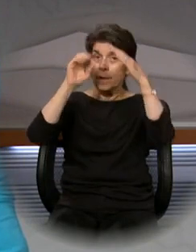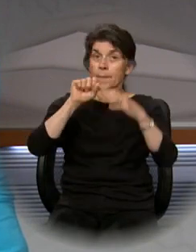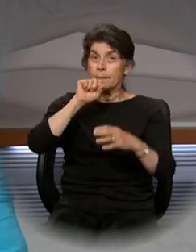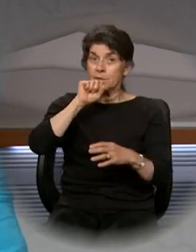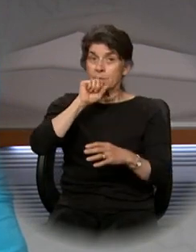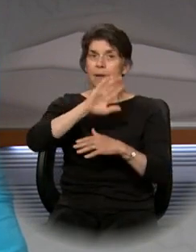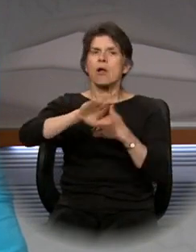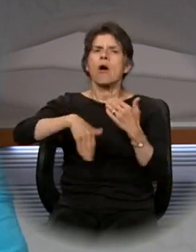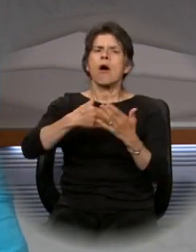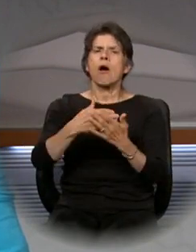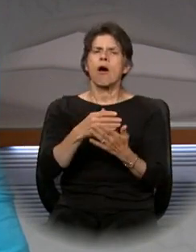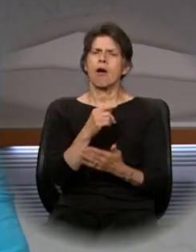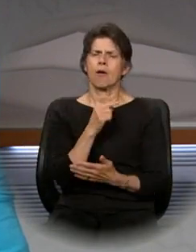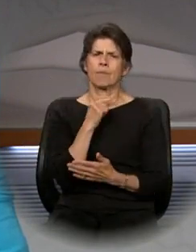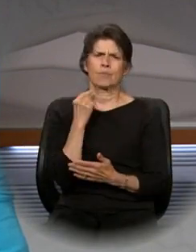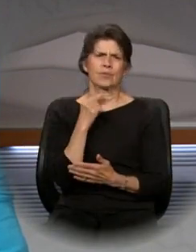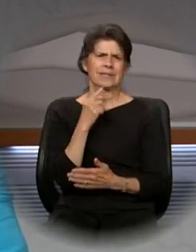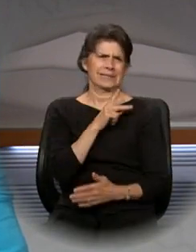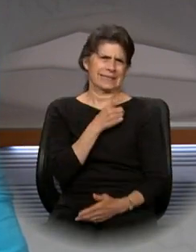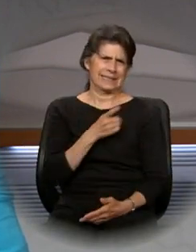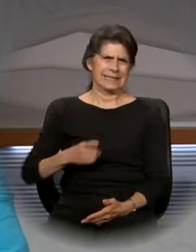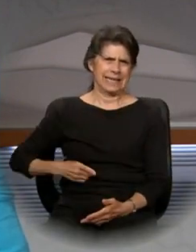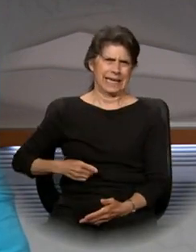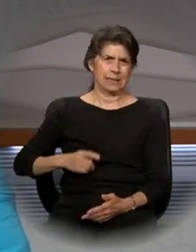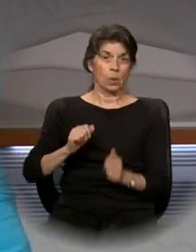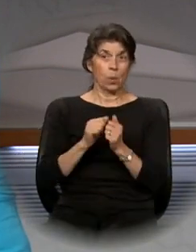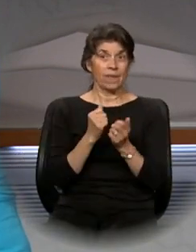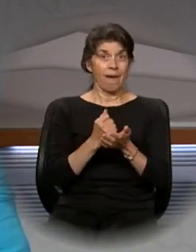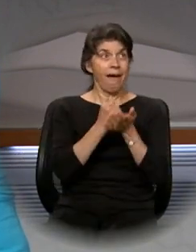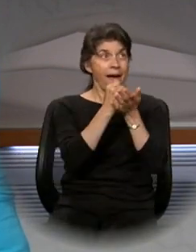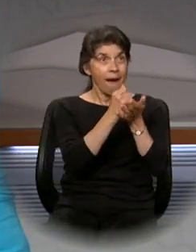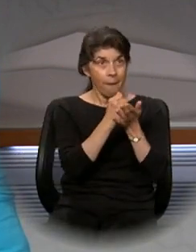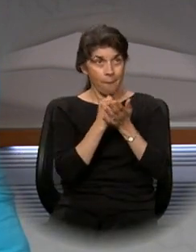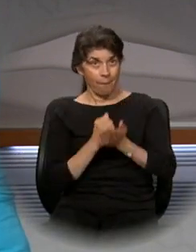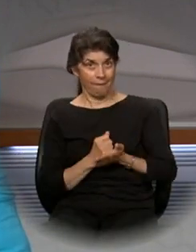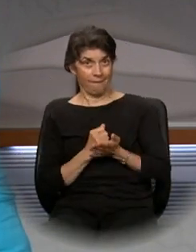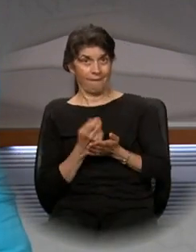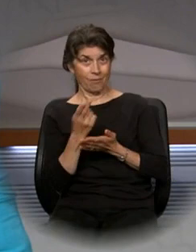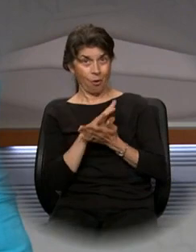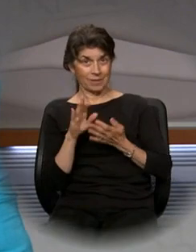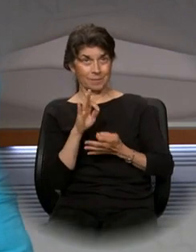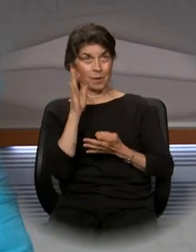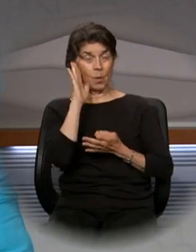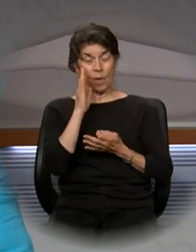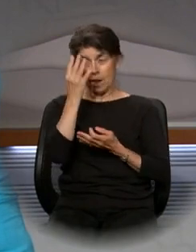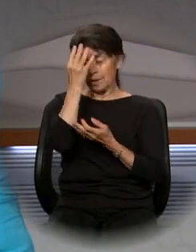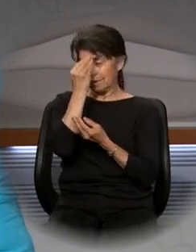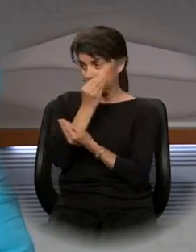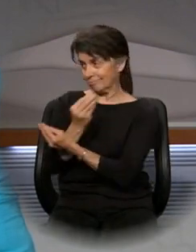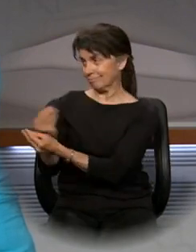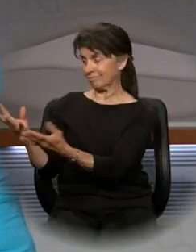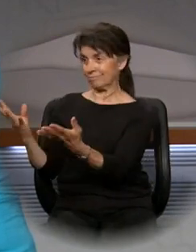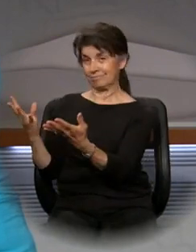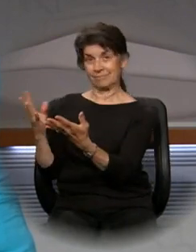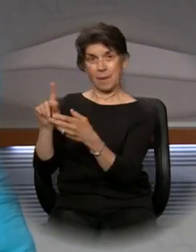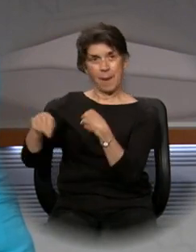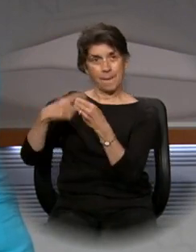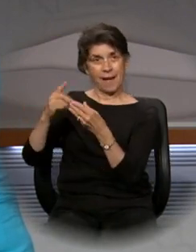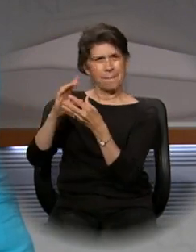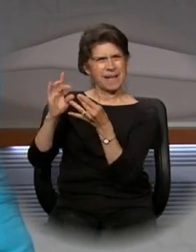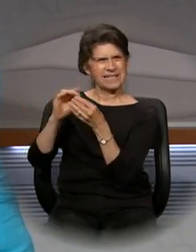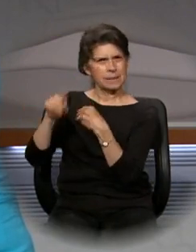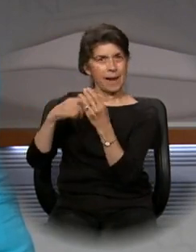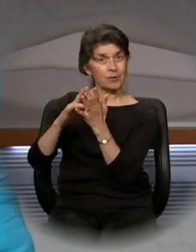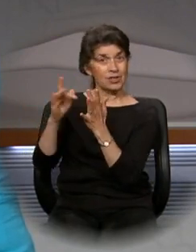and all ministers of faith, with the help of the Holy Spirit, may carry the message of Jesus to all that God, to